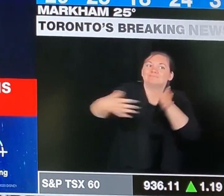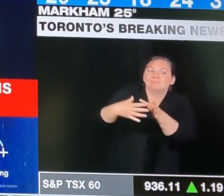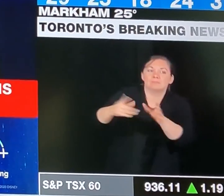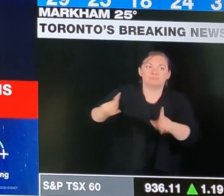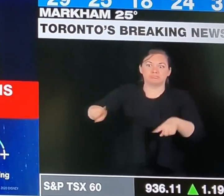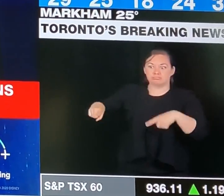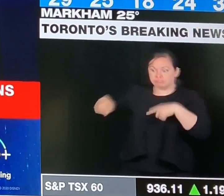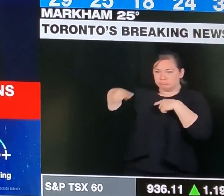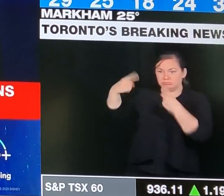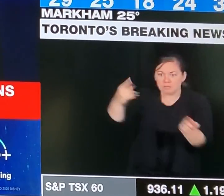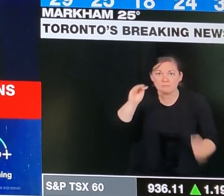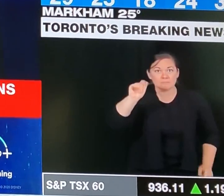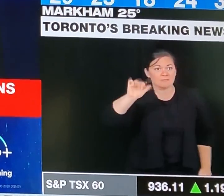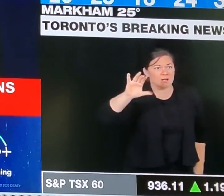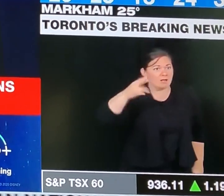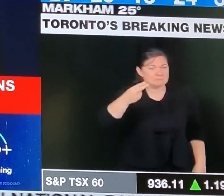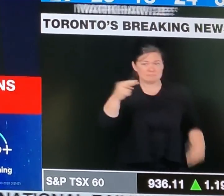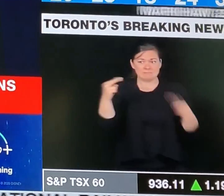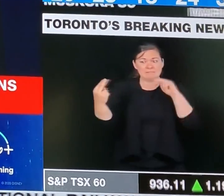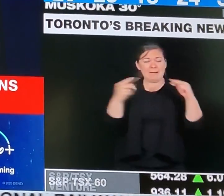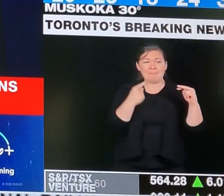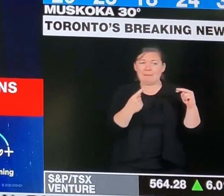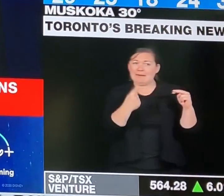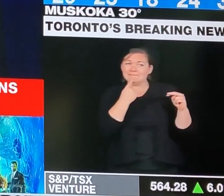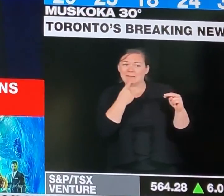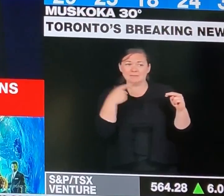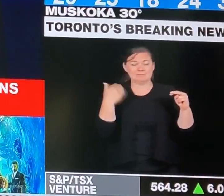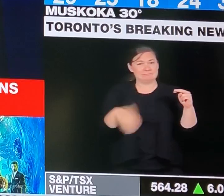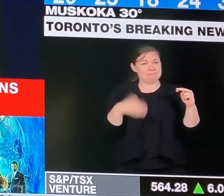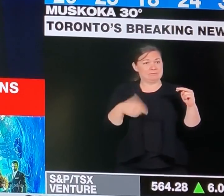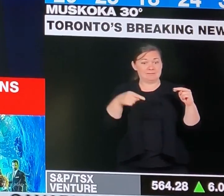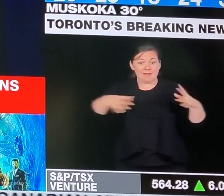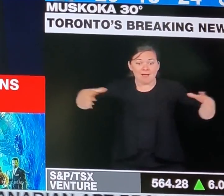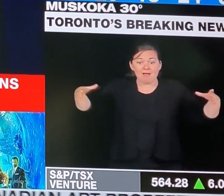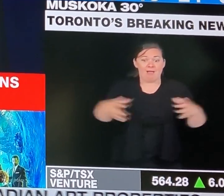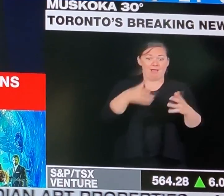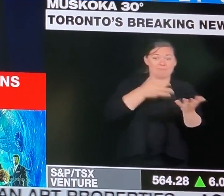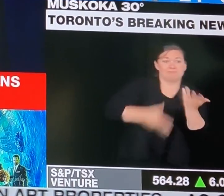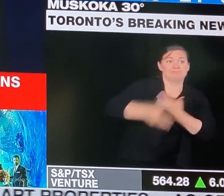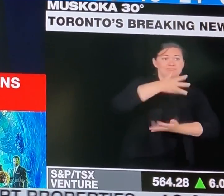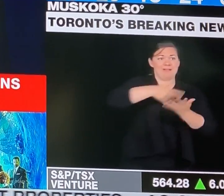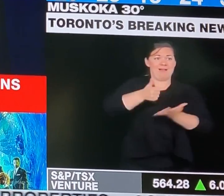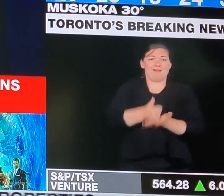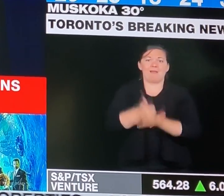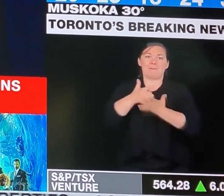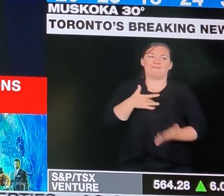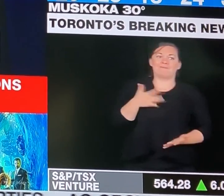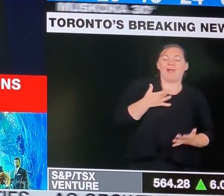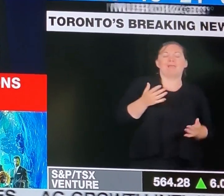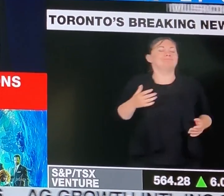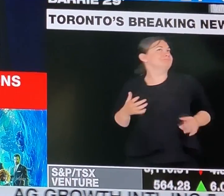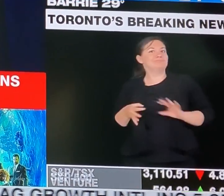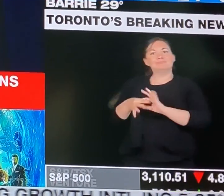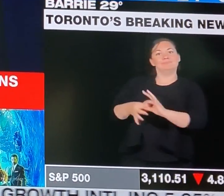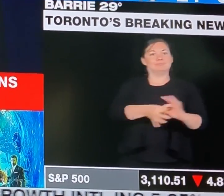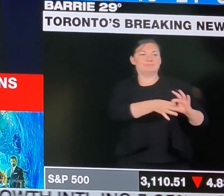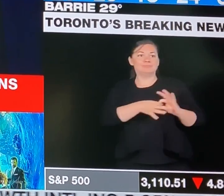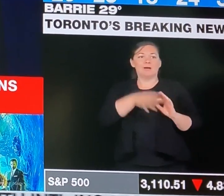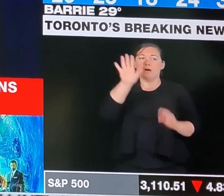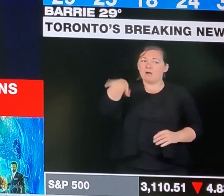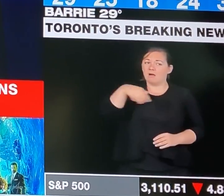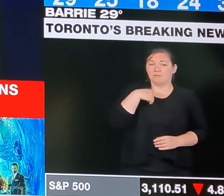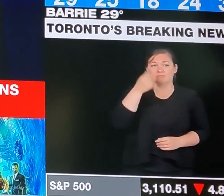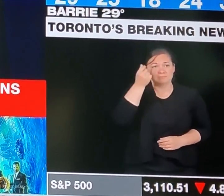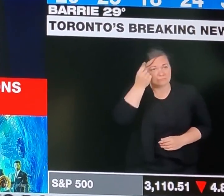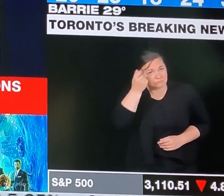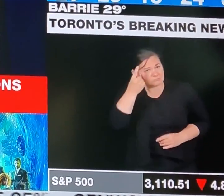experience. Parents should make that decision and we will respect their choice. Now, with respect to funding, to